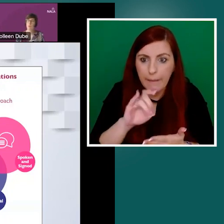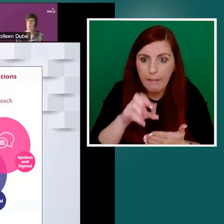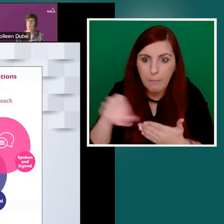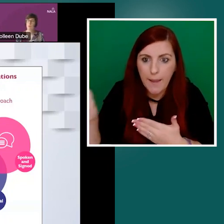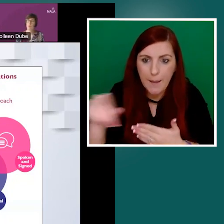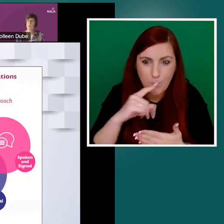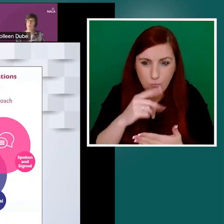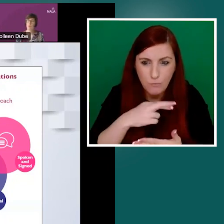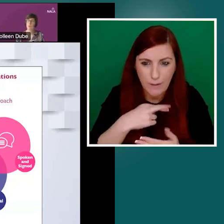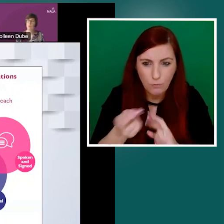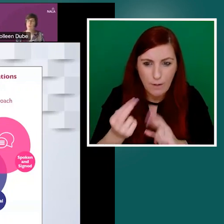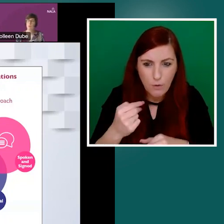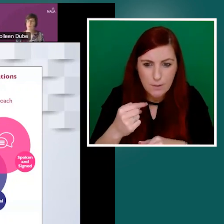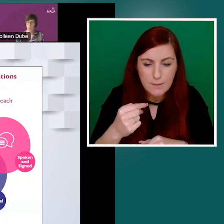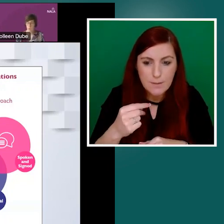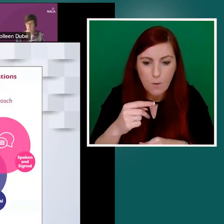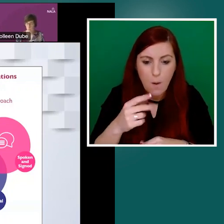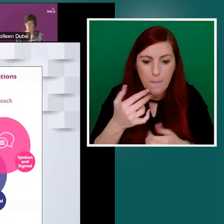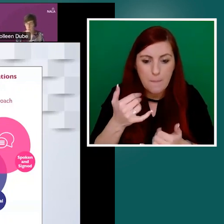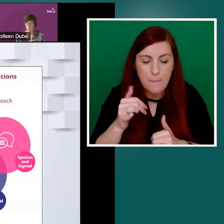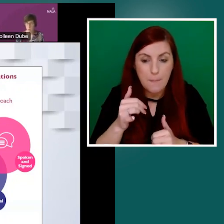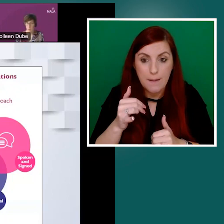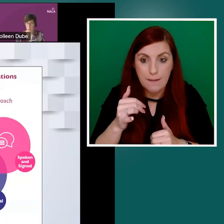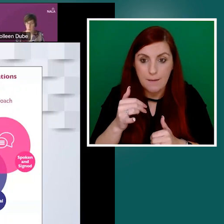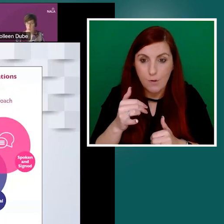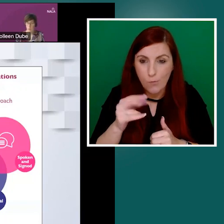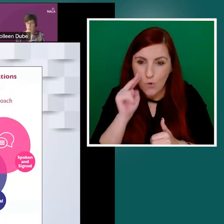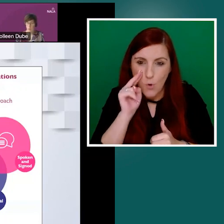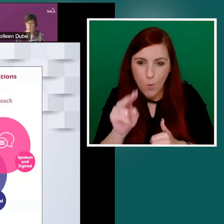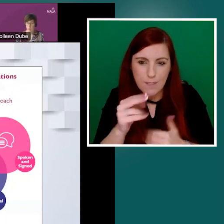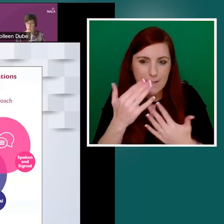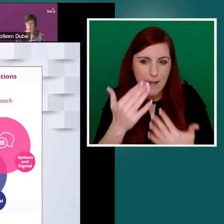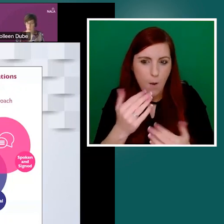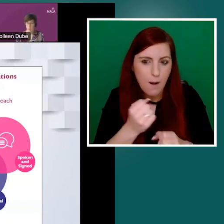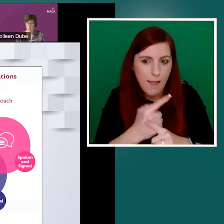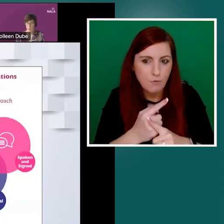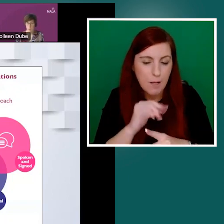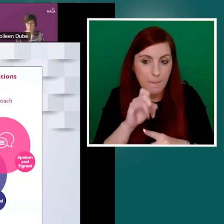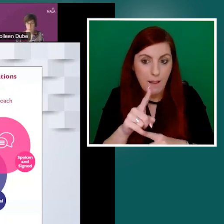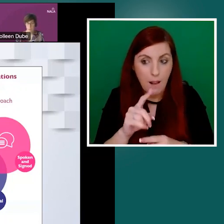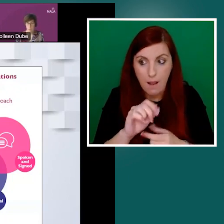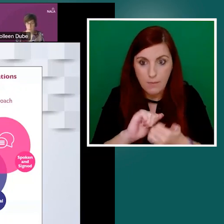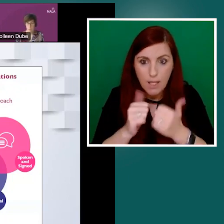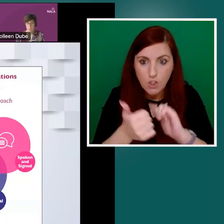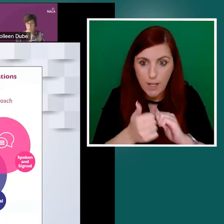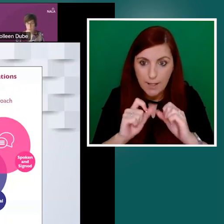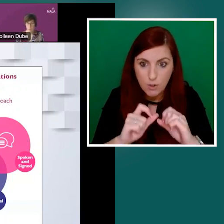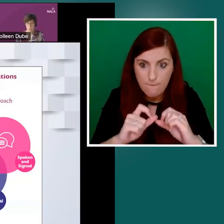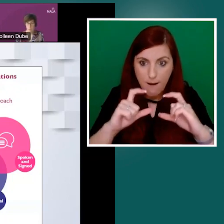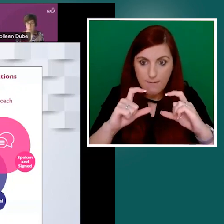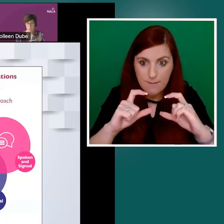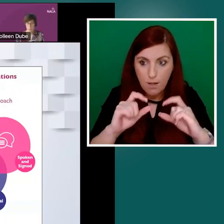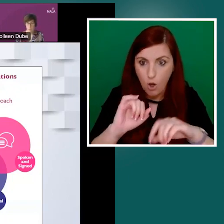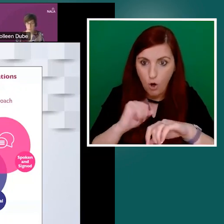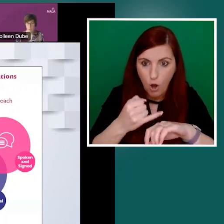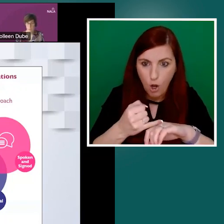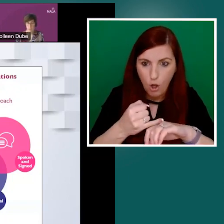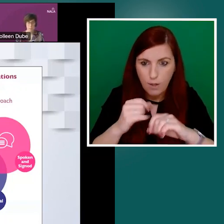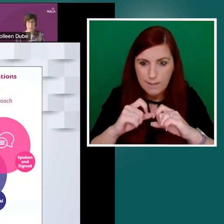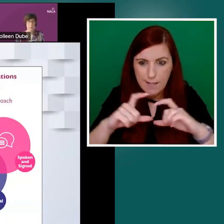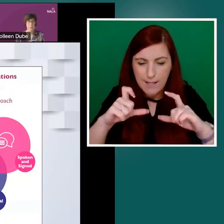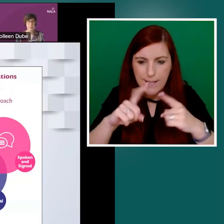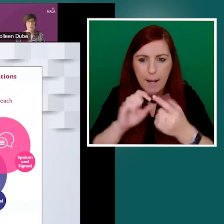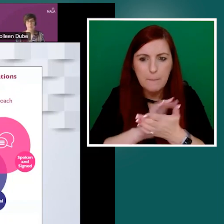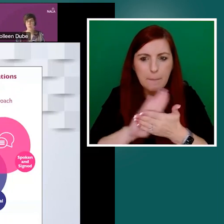size, and even the plain English used in the text in the correspondence.